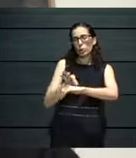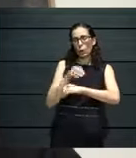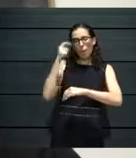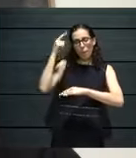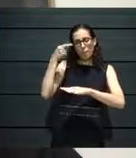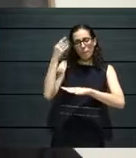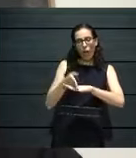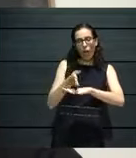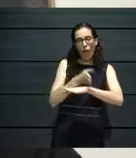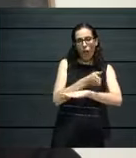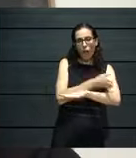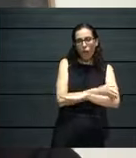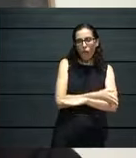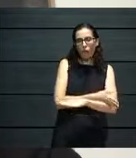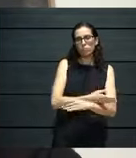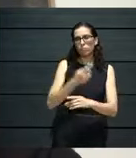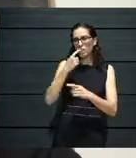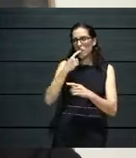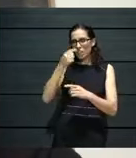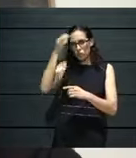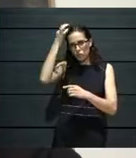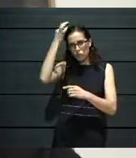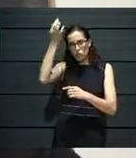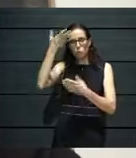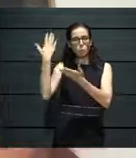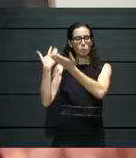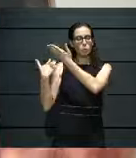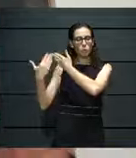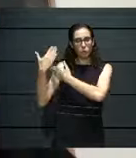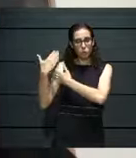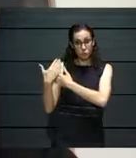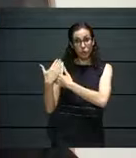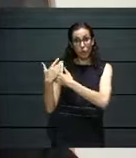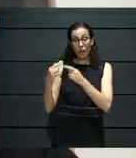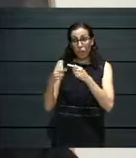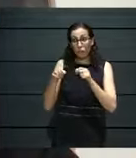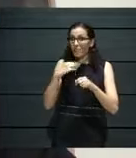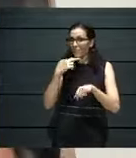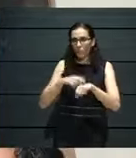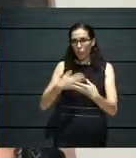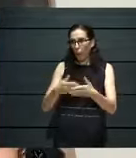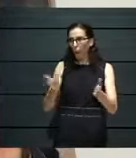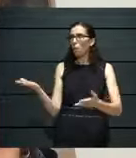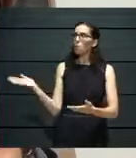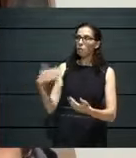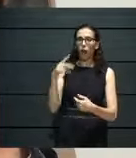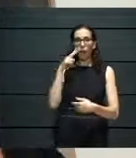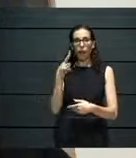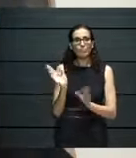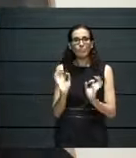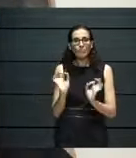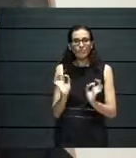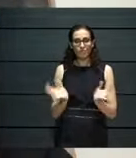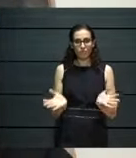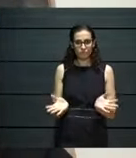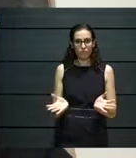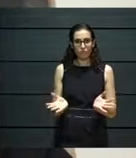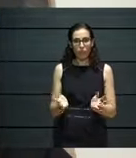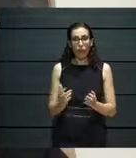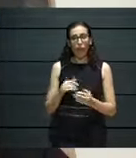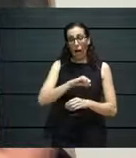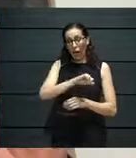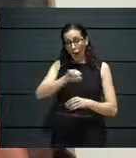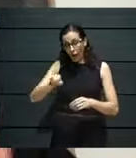However, we are not, you know, just sitting back. We are engaging with platforms, with